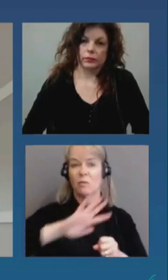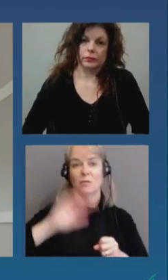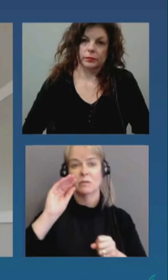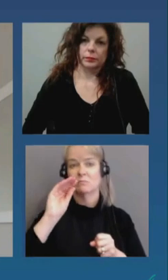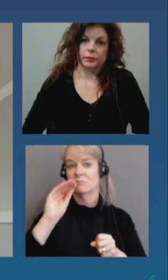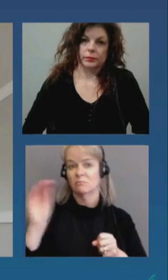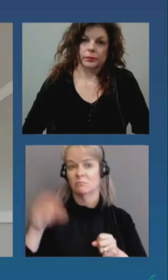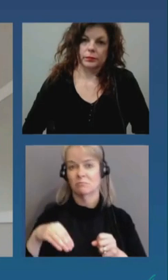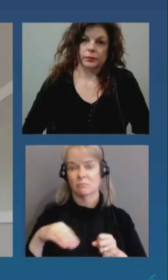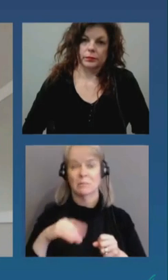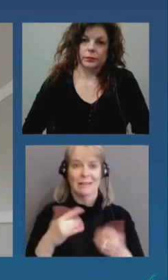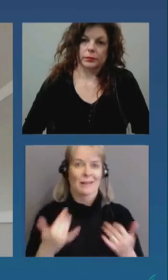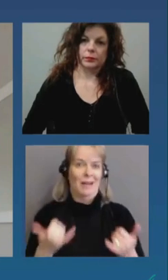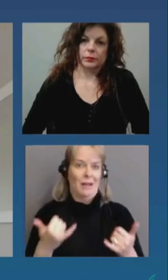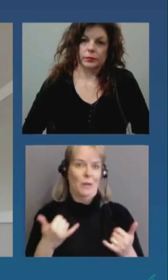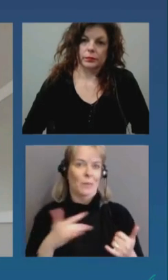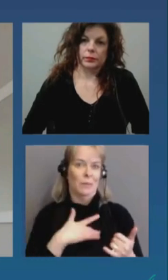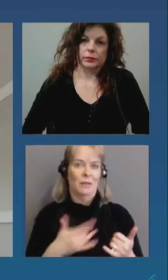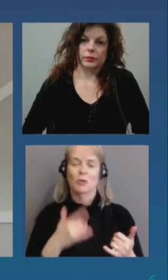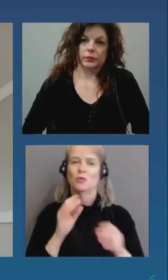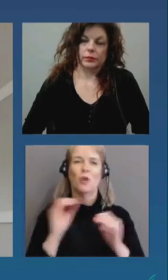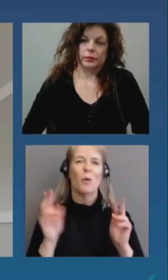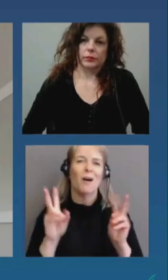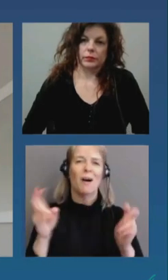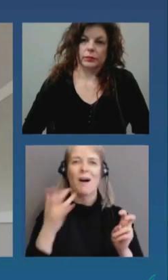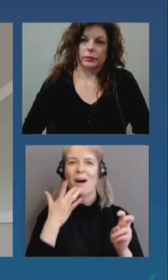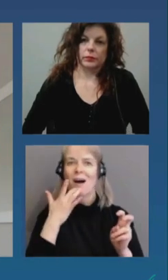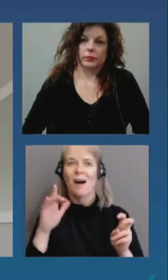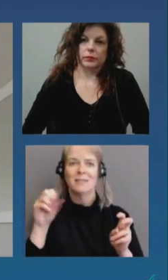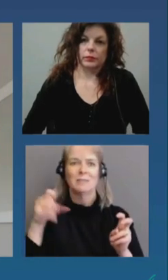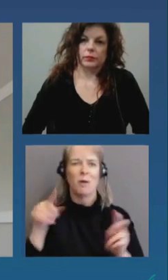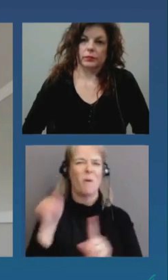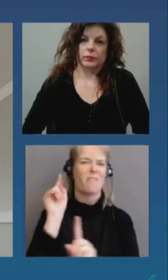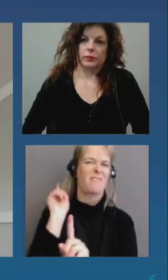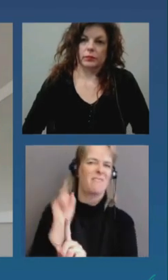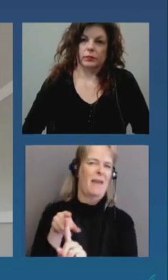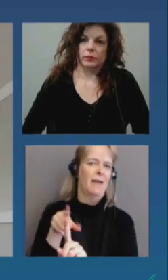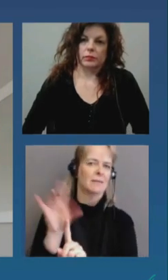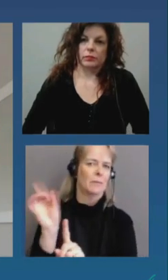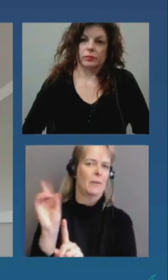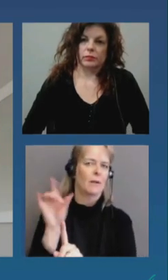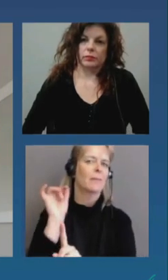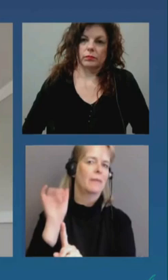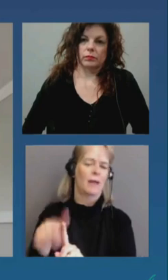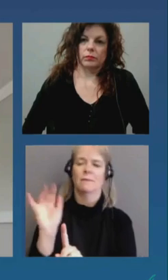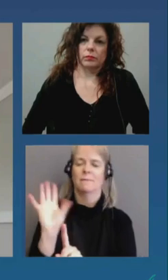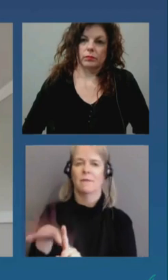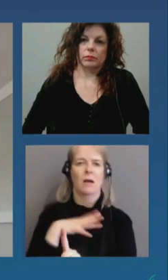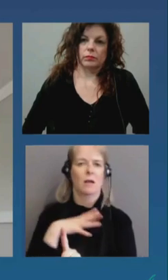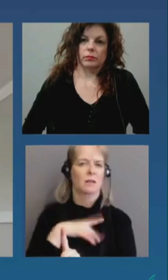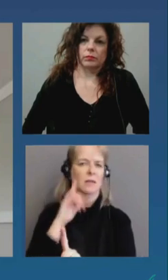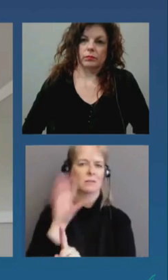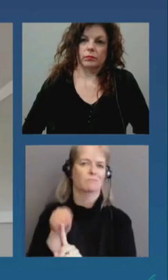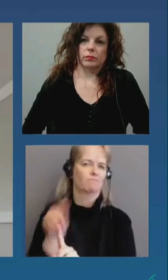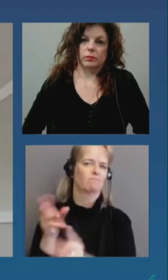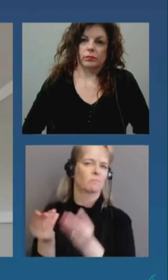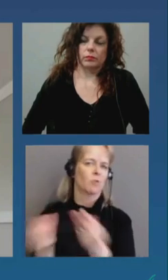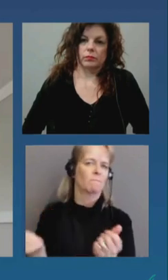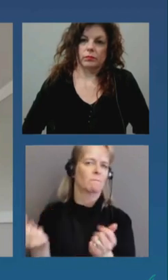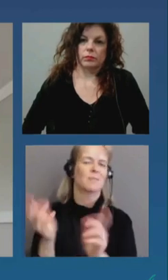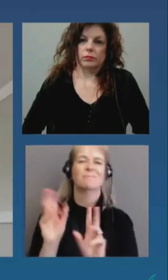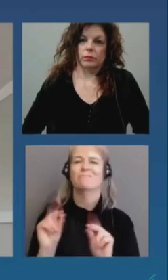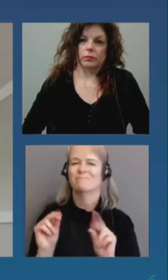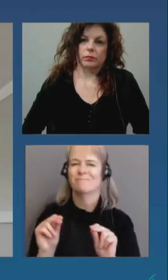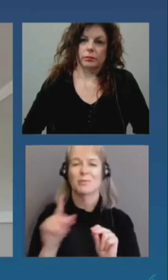no one hot spot right that we could just target and take care of covet no it's across our whole community and it's across all